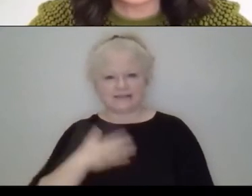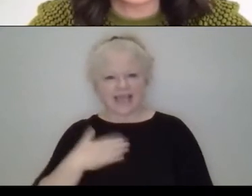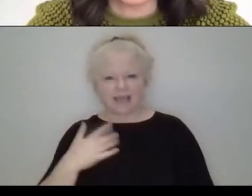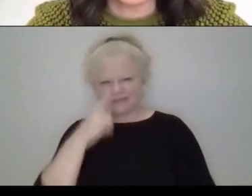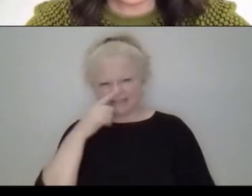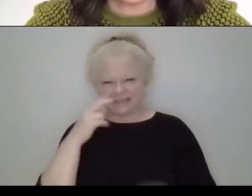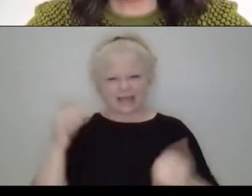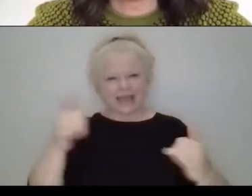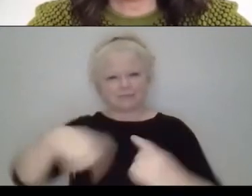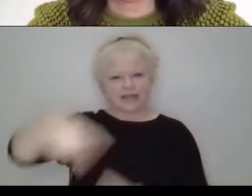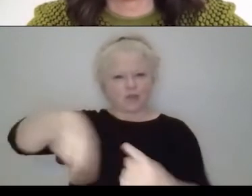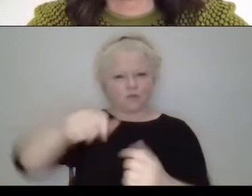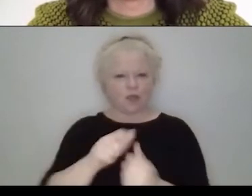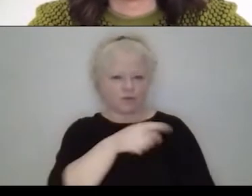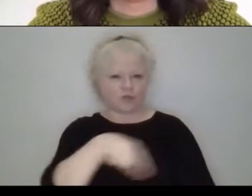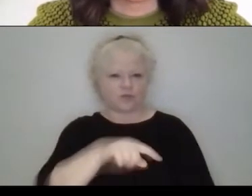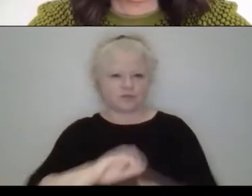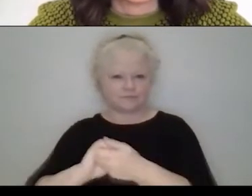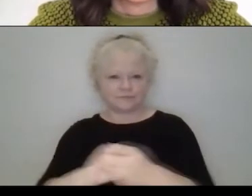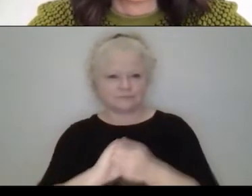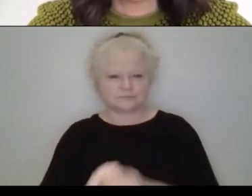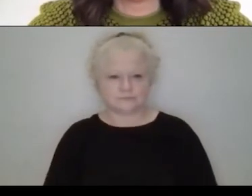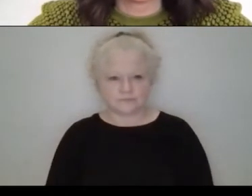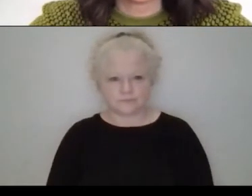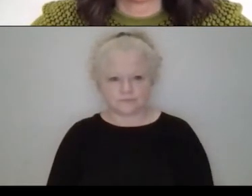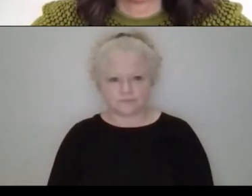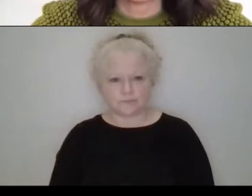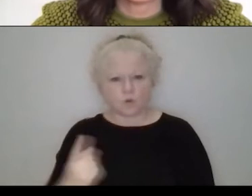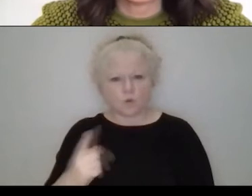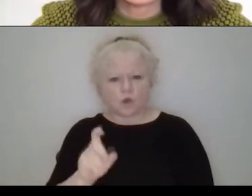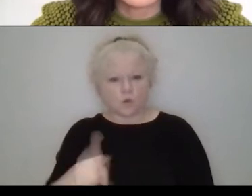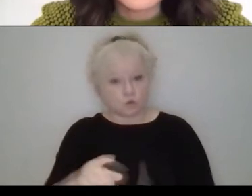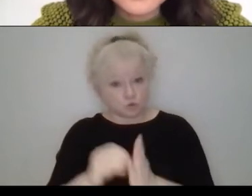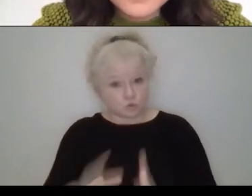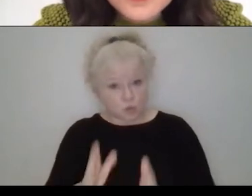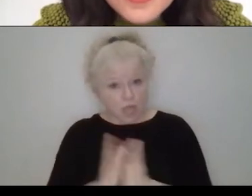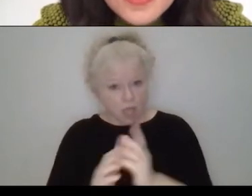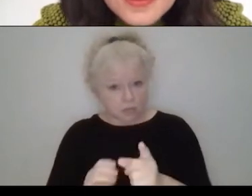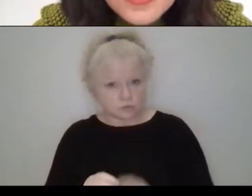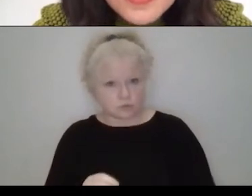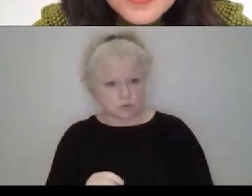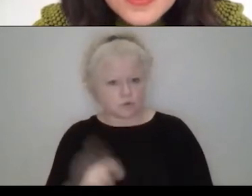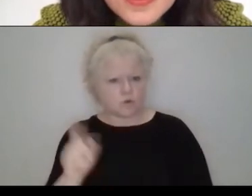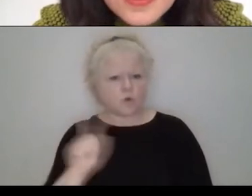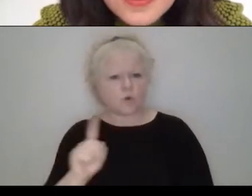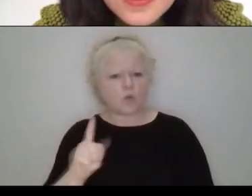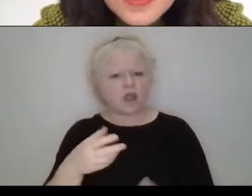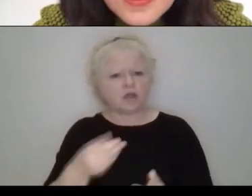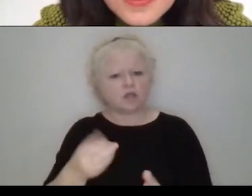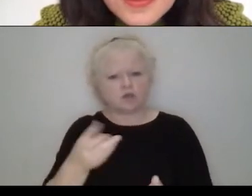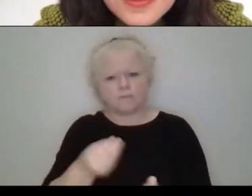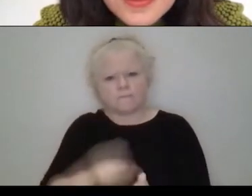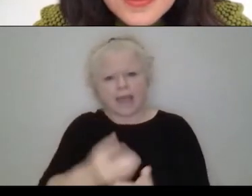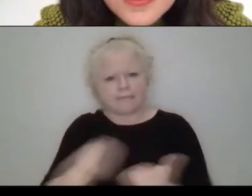way to collaborate with them. Somebody, there's a student asking, but I know the answer. The student is asking where you sourcing the products, but